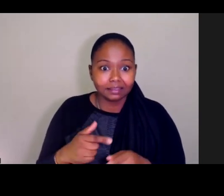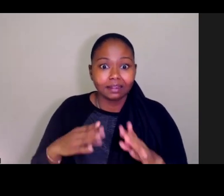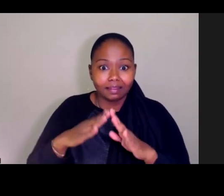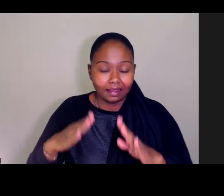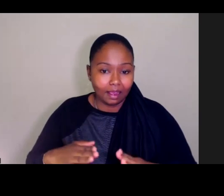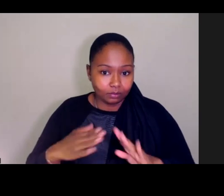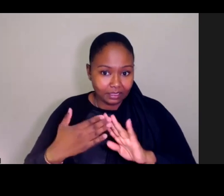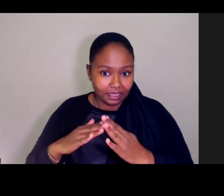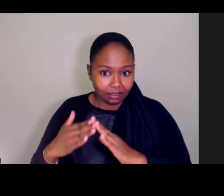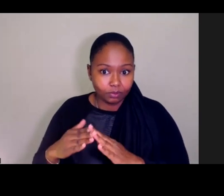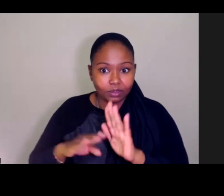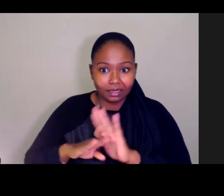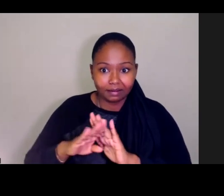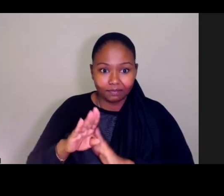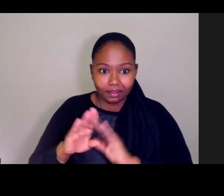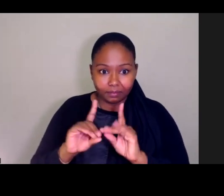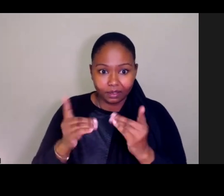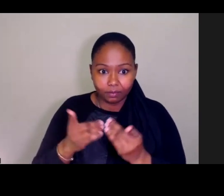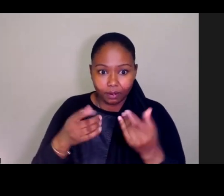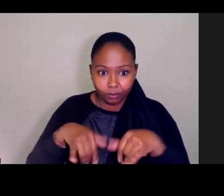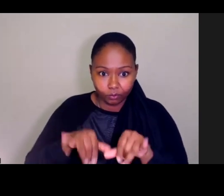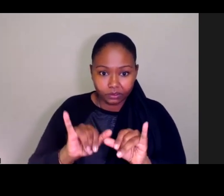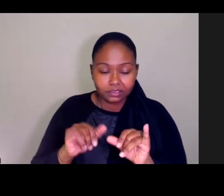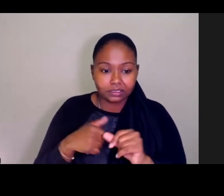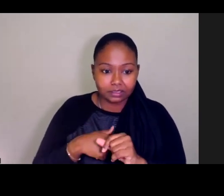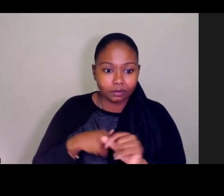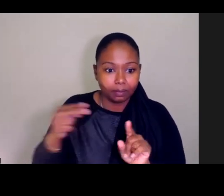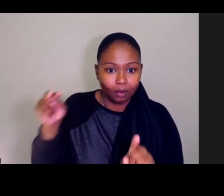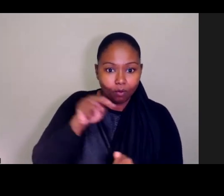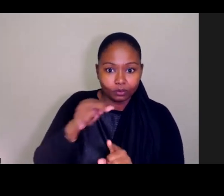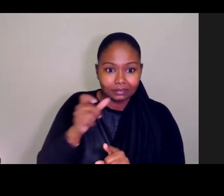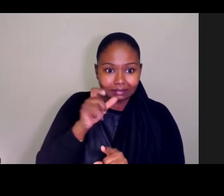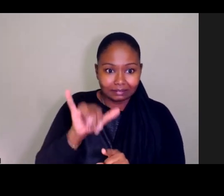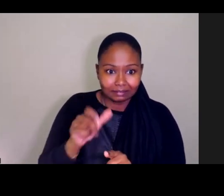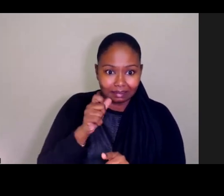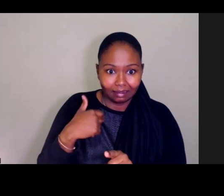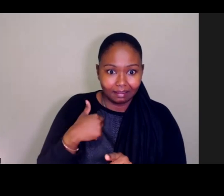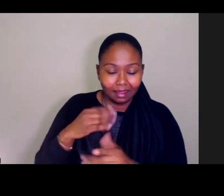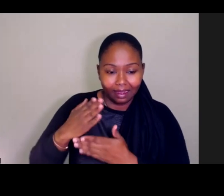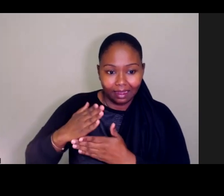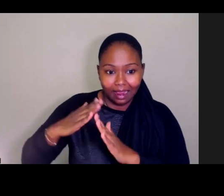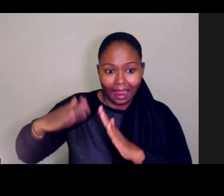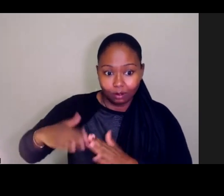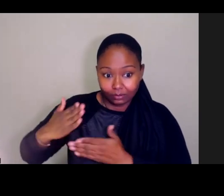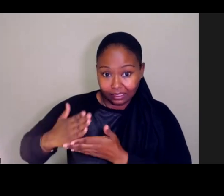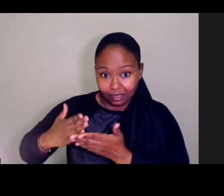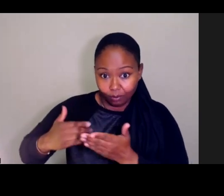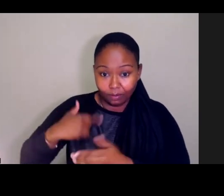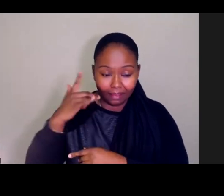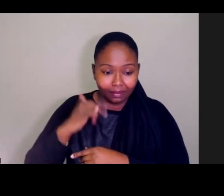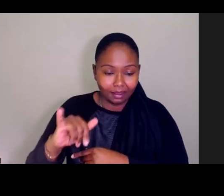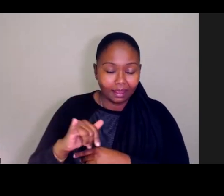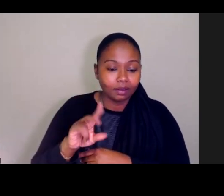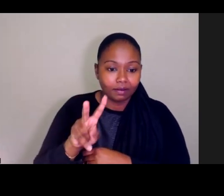be responsible for overseeing the implementation of a permanent supportive housing component. And the California veterans